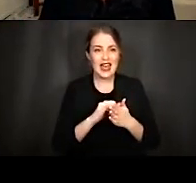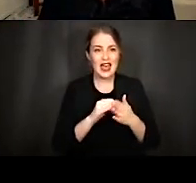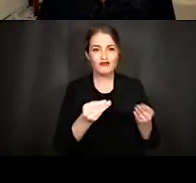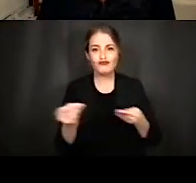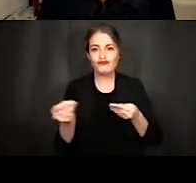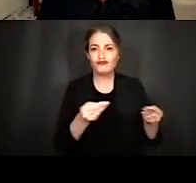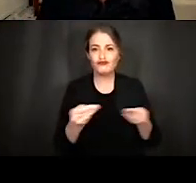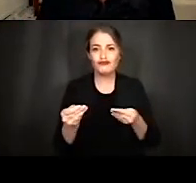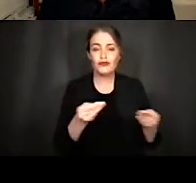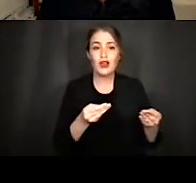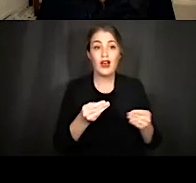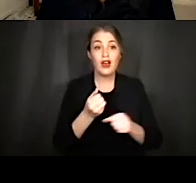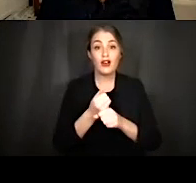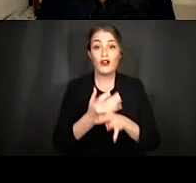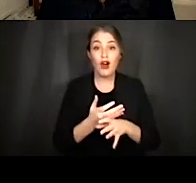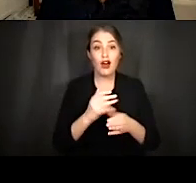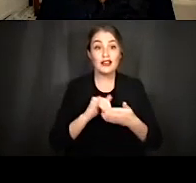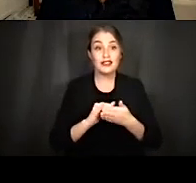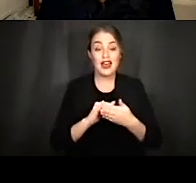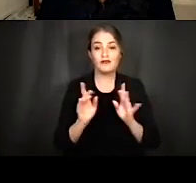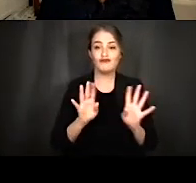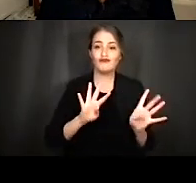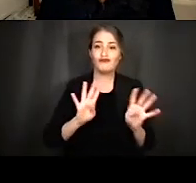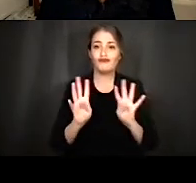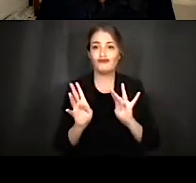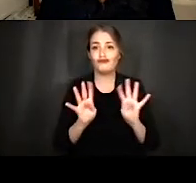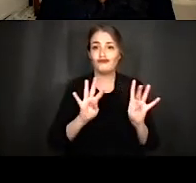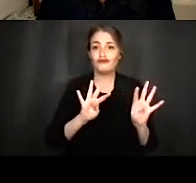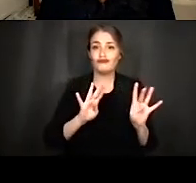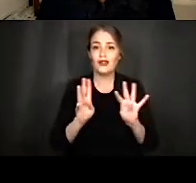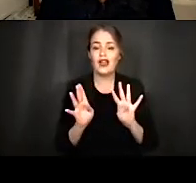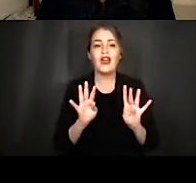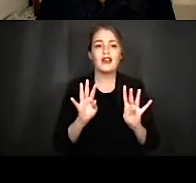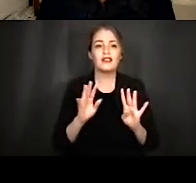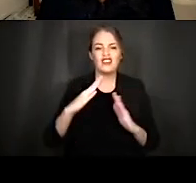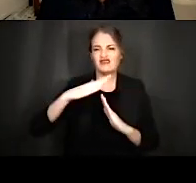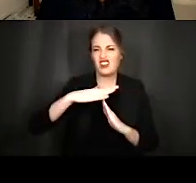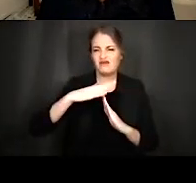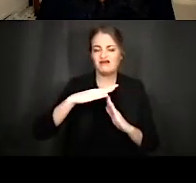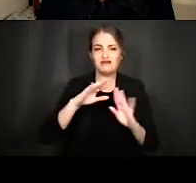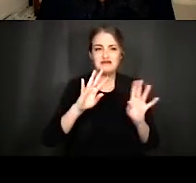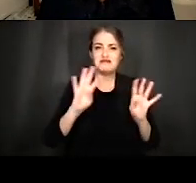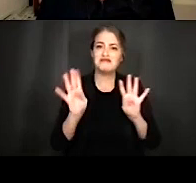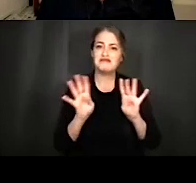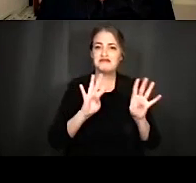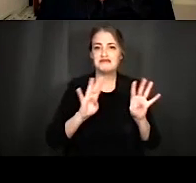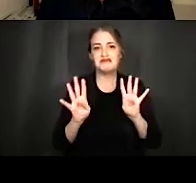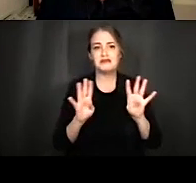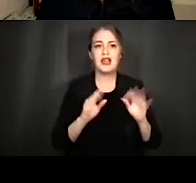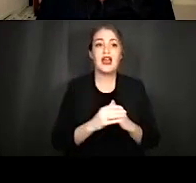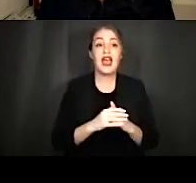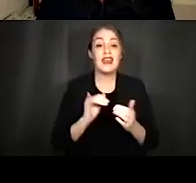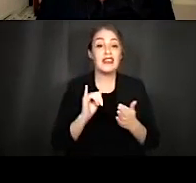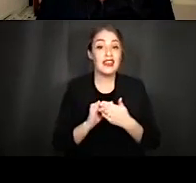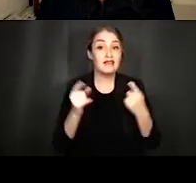displacement of the stereocilia, so these tiny little hairs on top of the hair cells. And this results